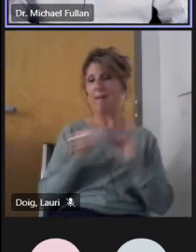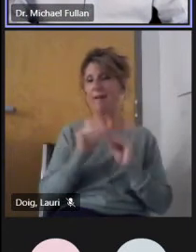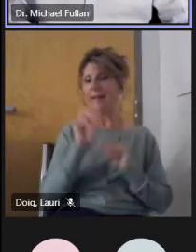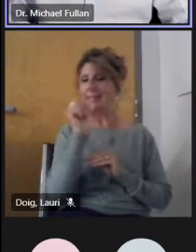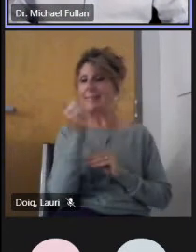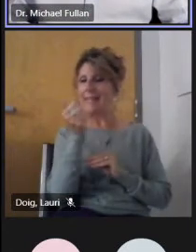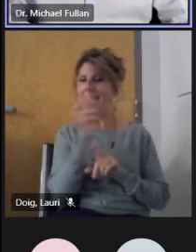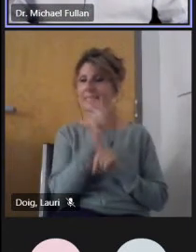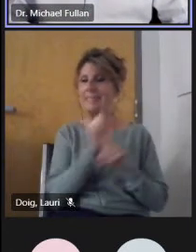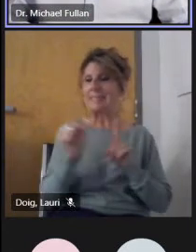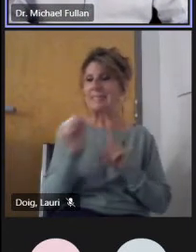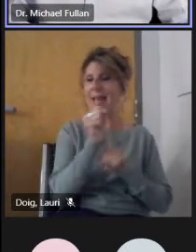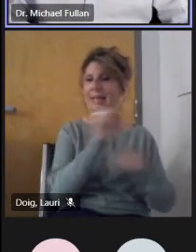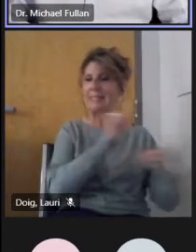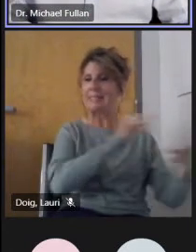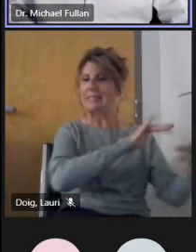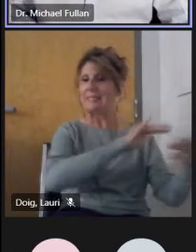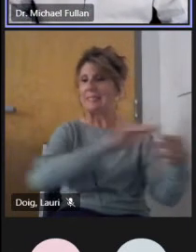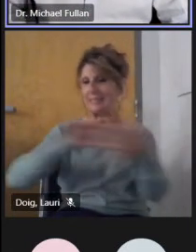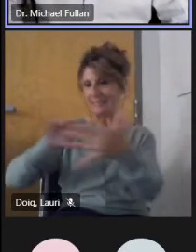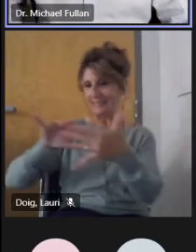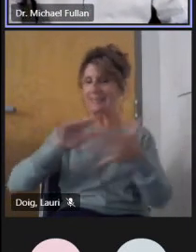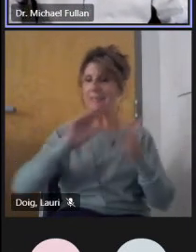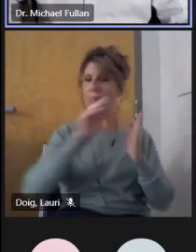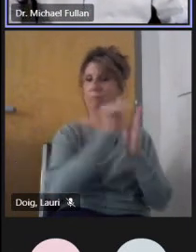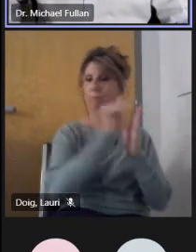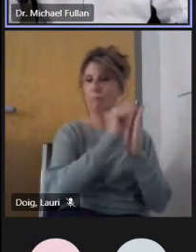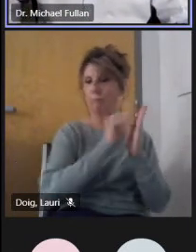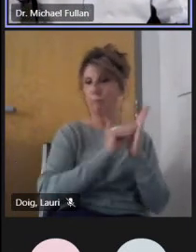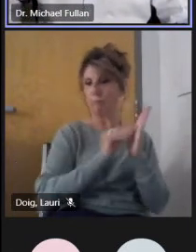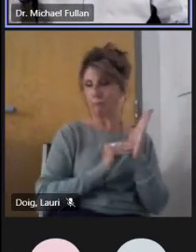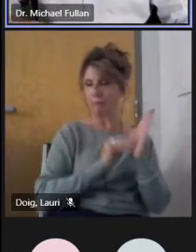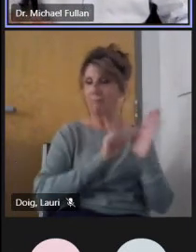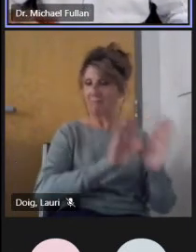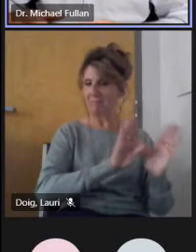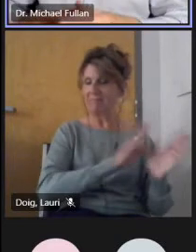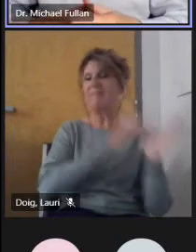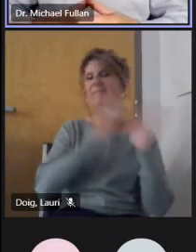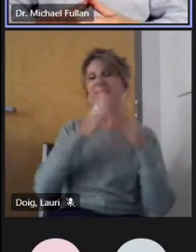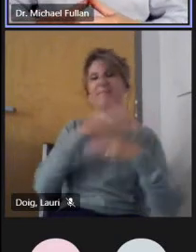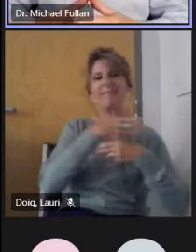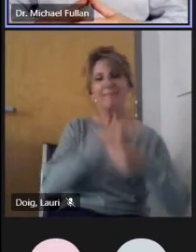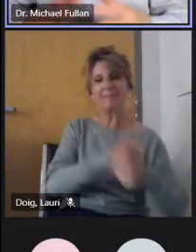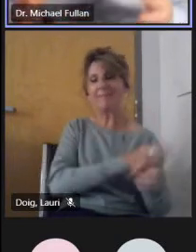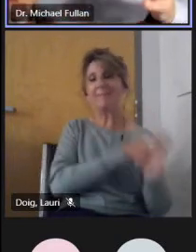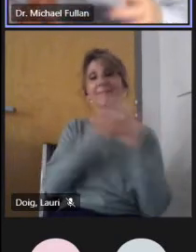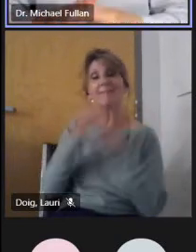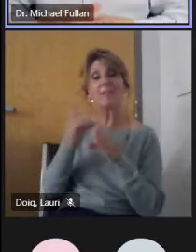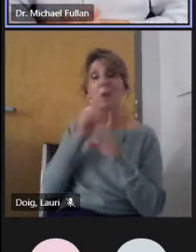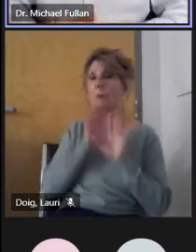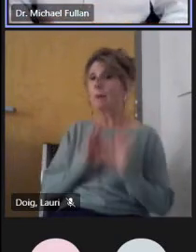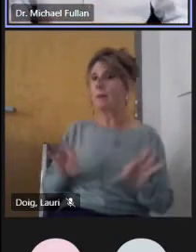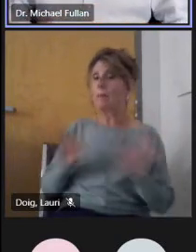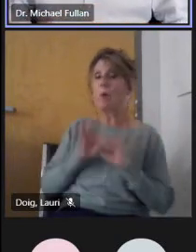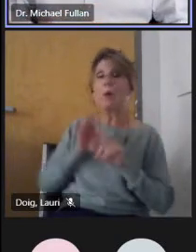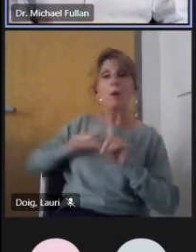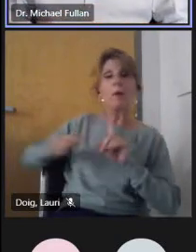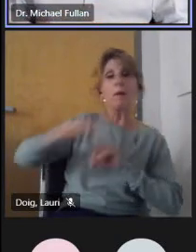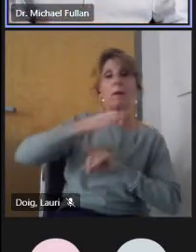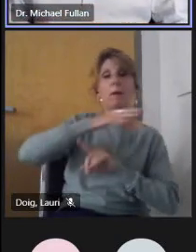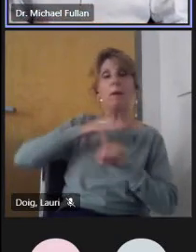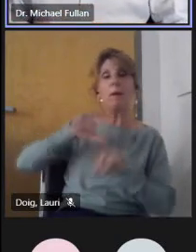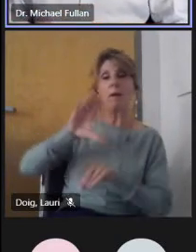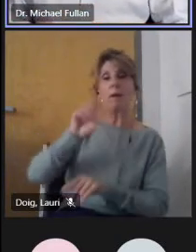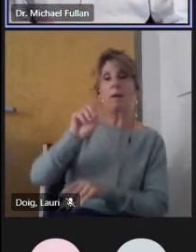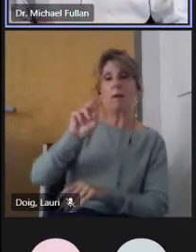conclusions about it. One is about context. Context is, it's been said a long time, for a